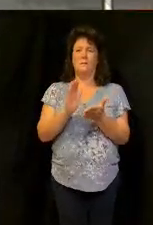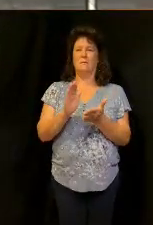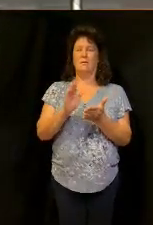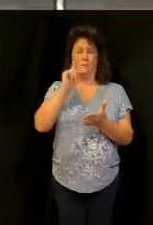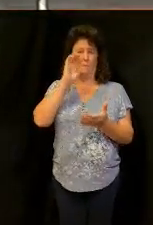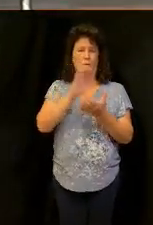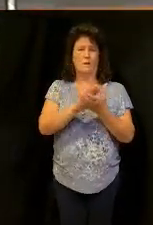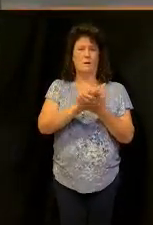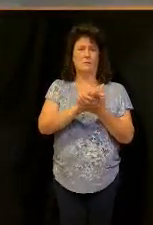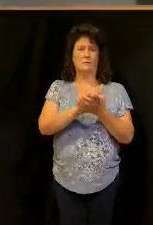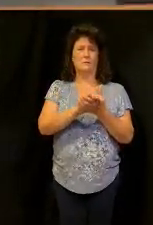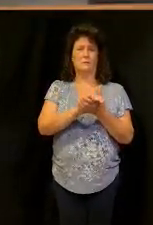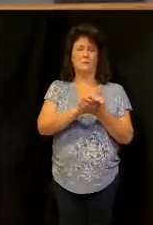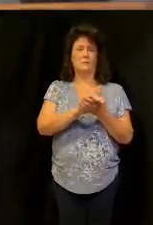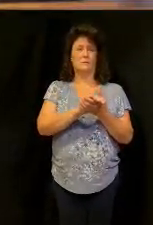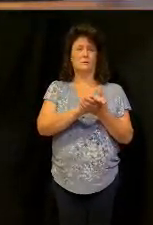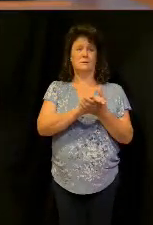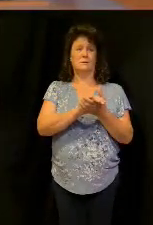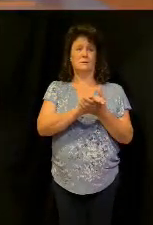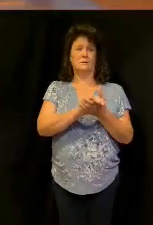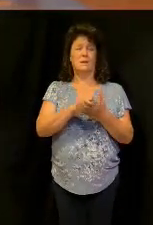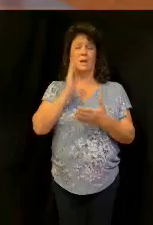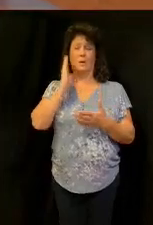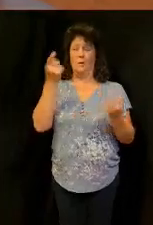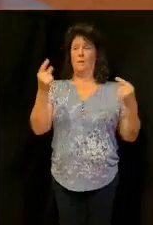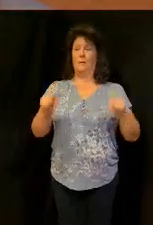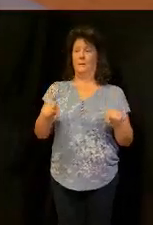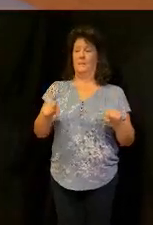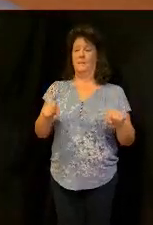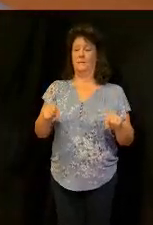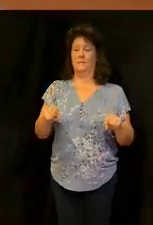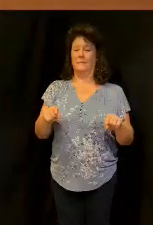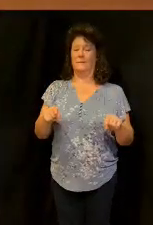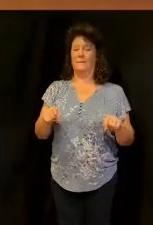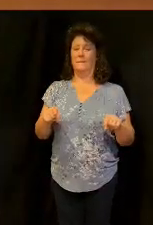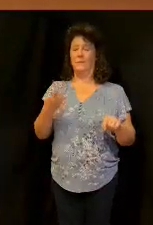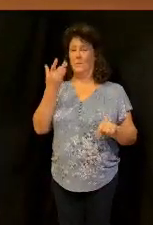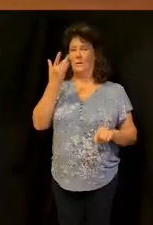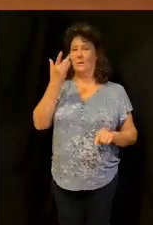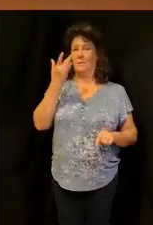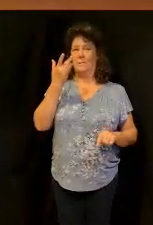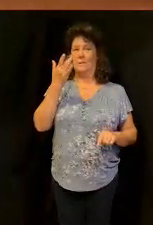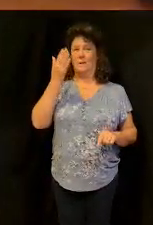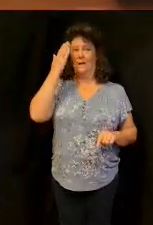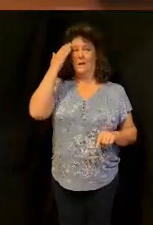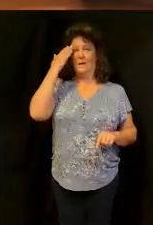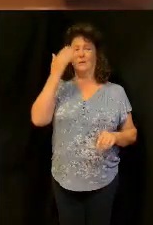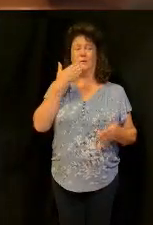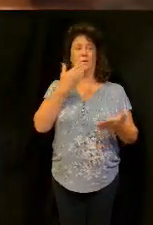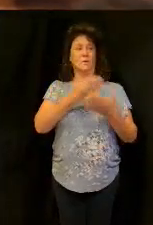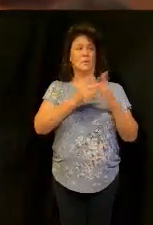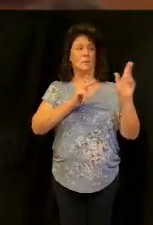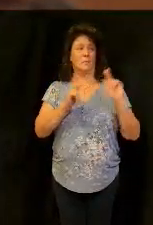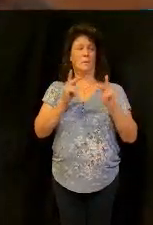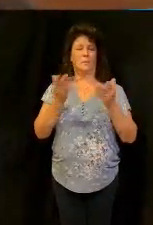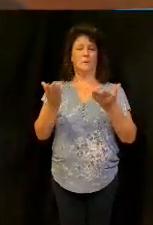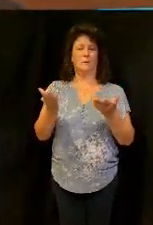it can happen it's going to happen because why I know I got a lot of good people in this room